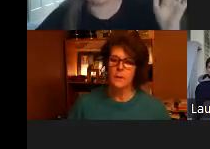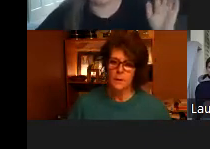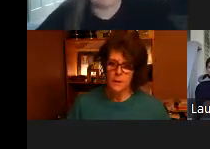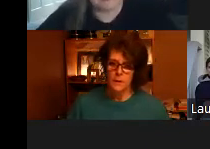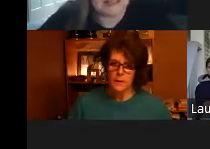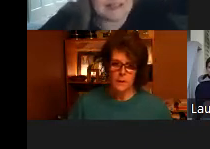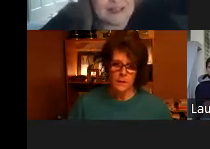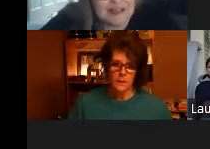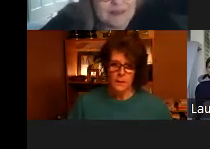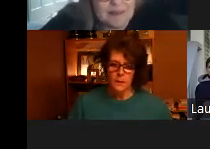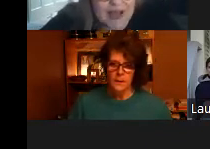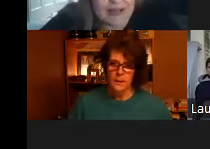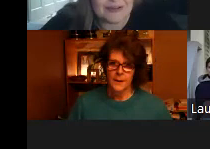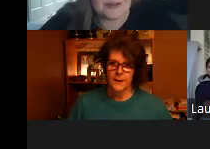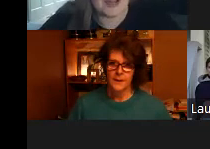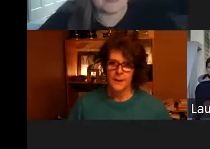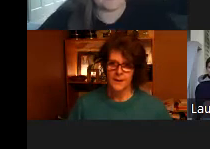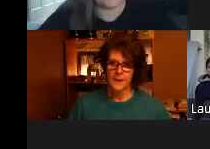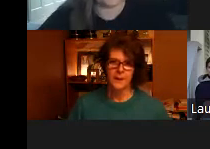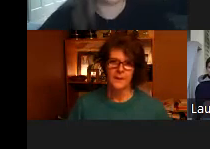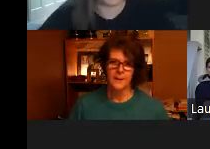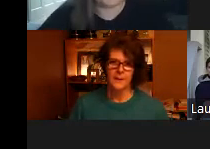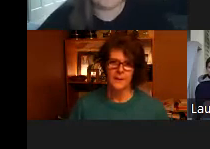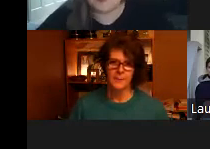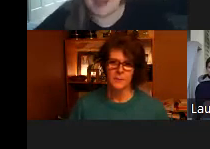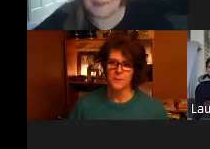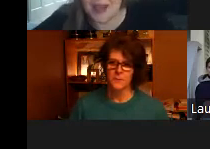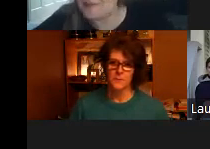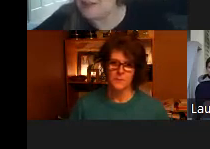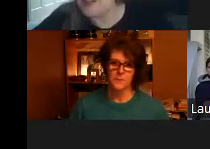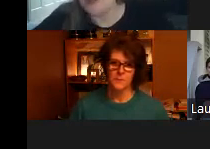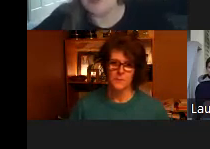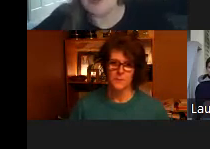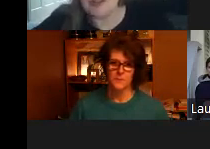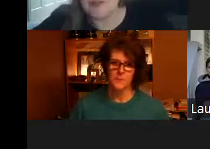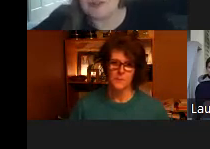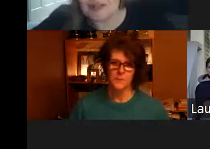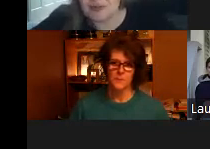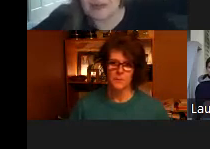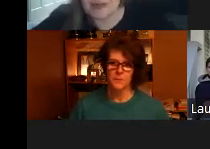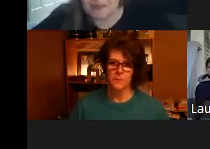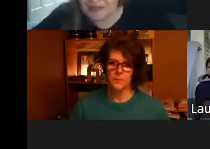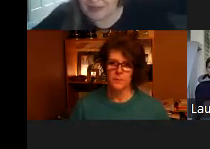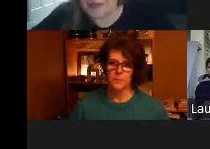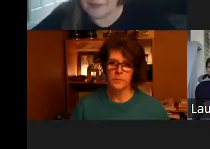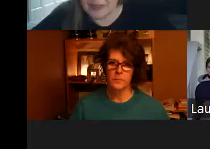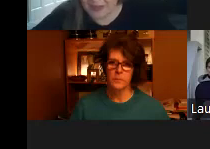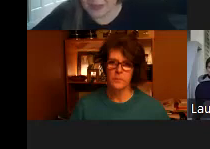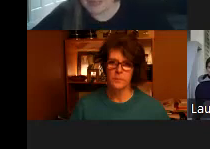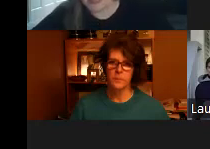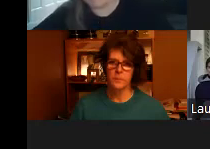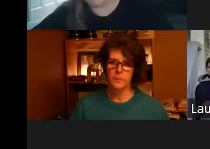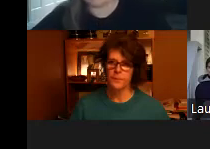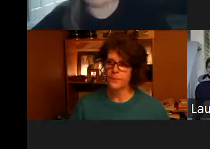and it's in this little box yellow orange box over in the bottom left if you disagree with the results of the